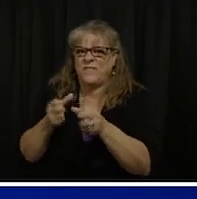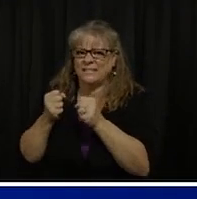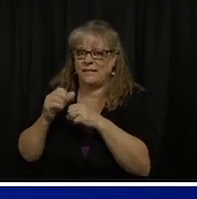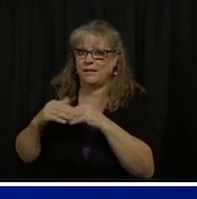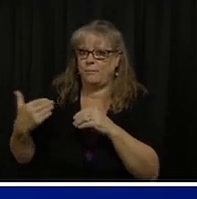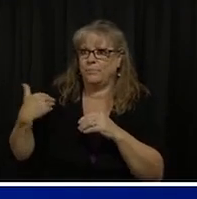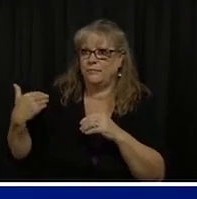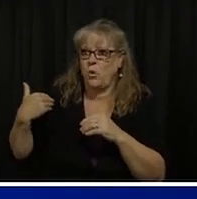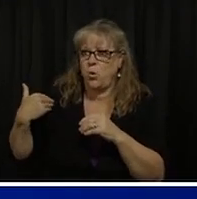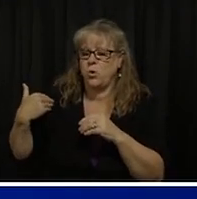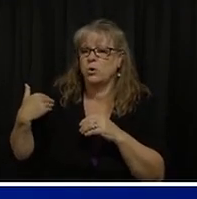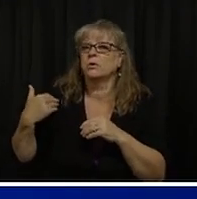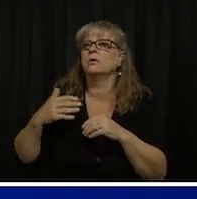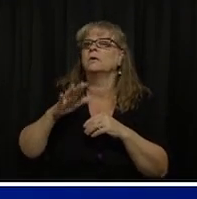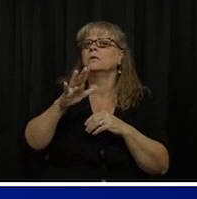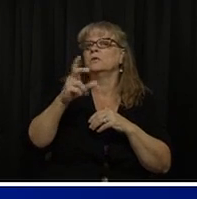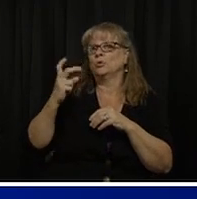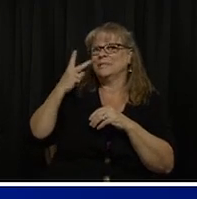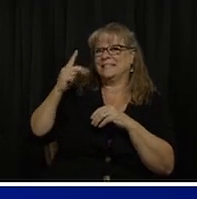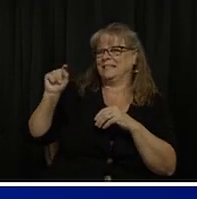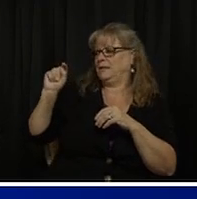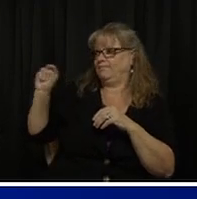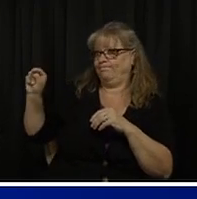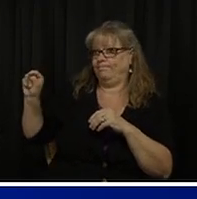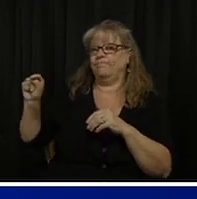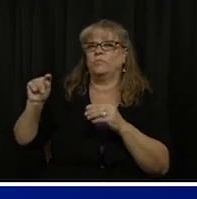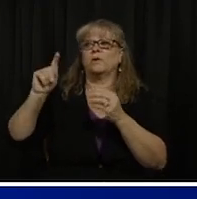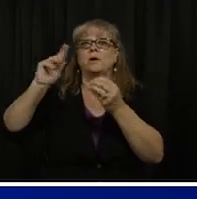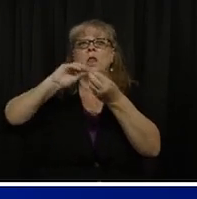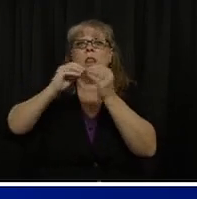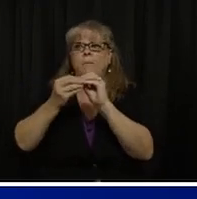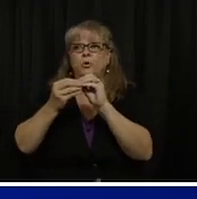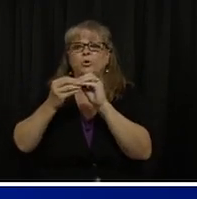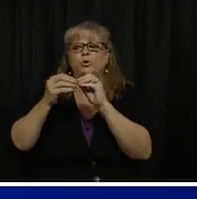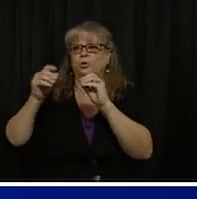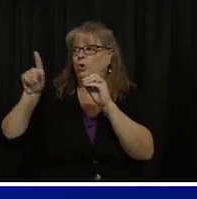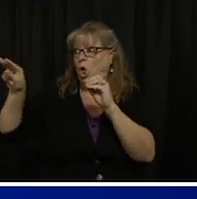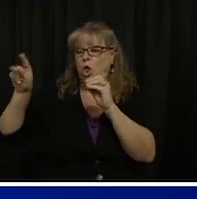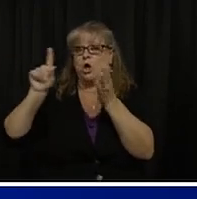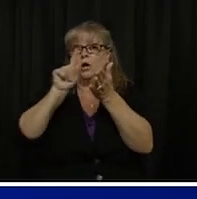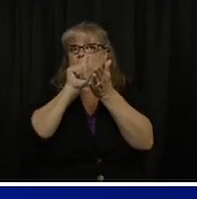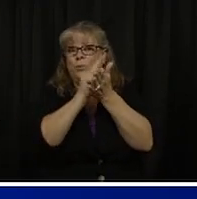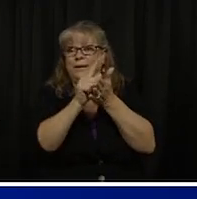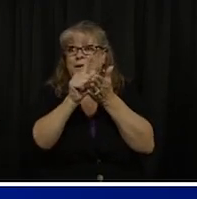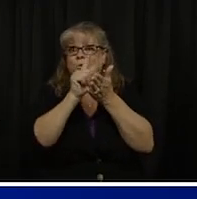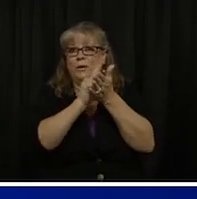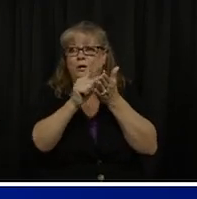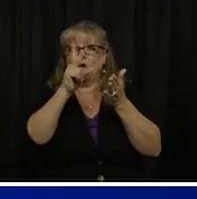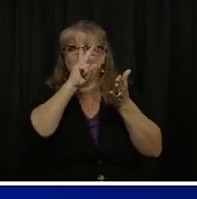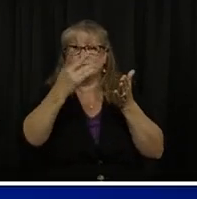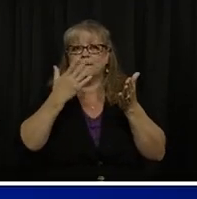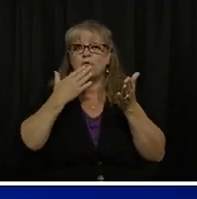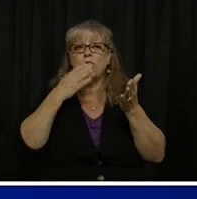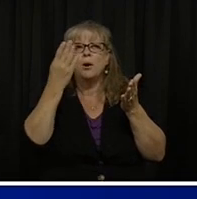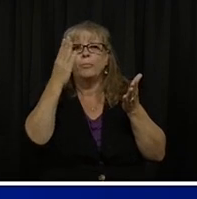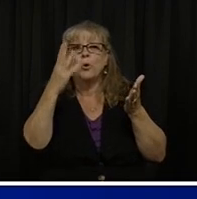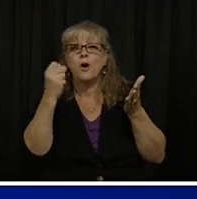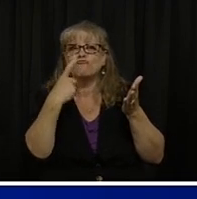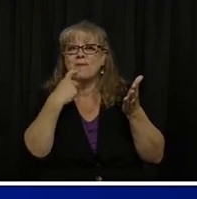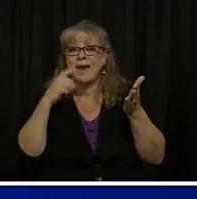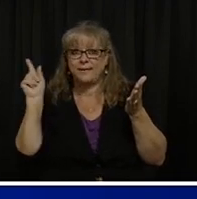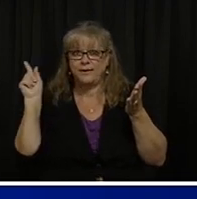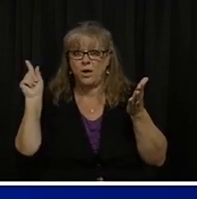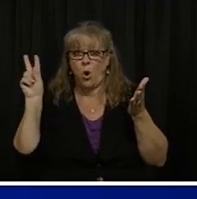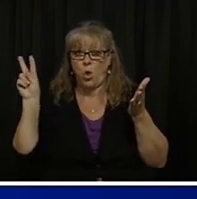shows you the number of cases that have occurred in Colorado by week, and they are color-coded here to show you a visualization